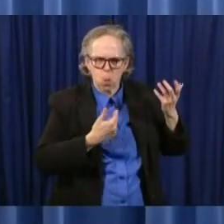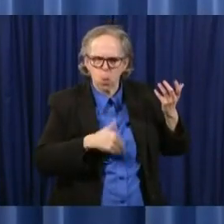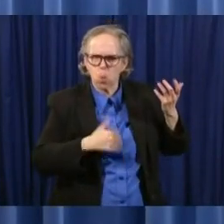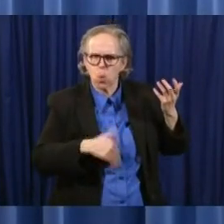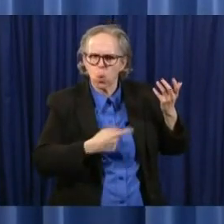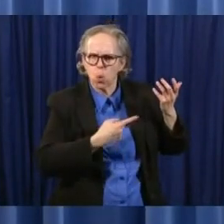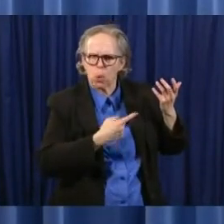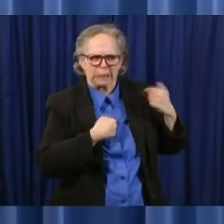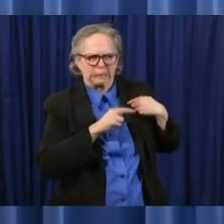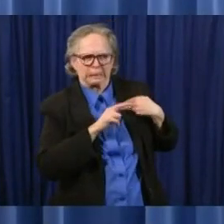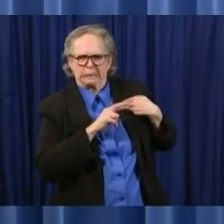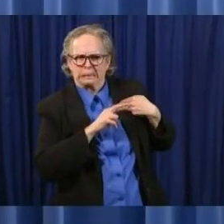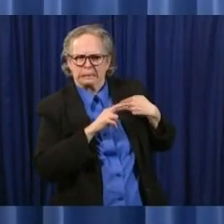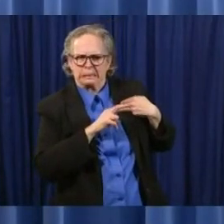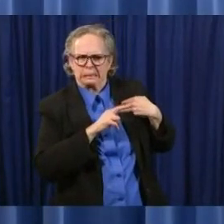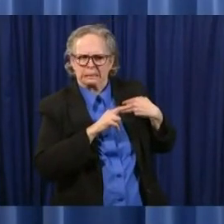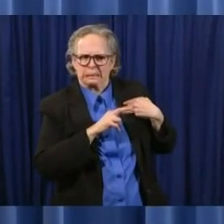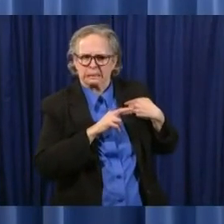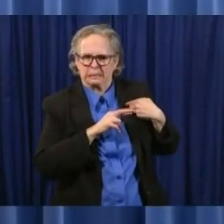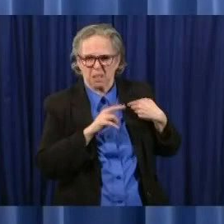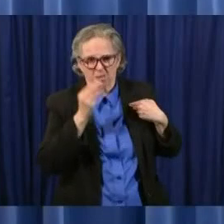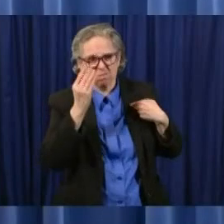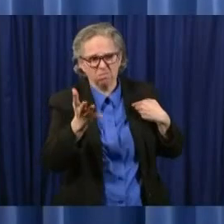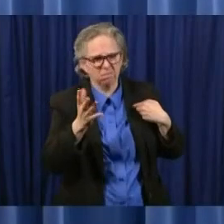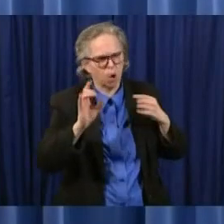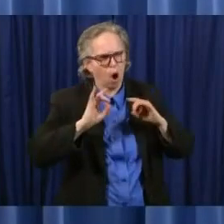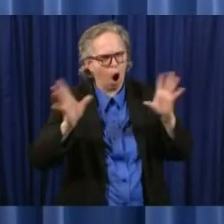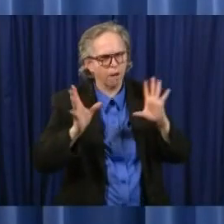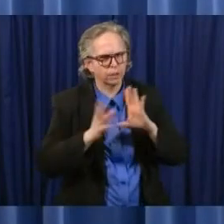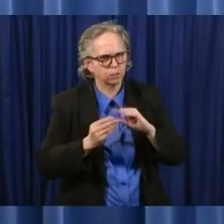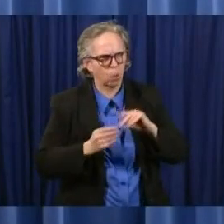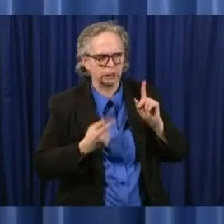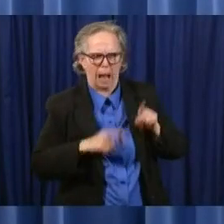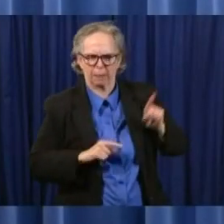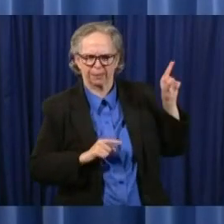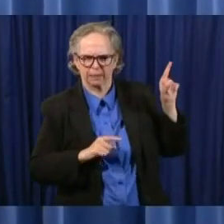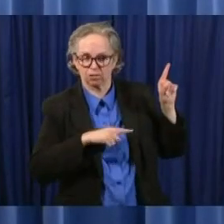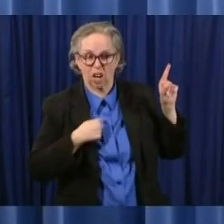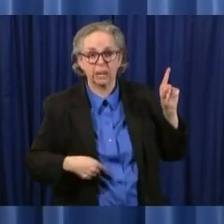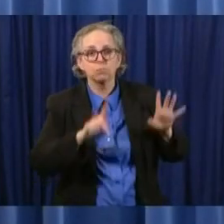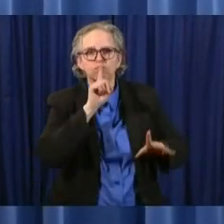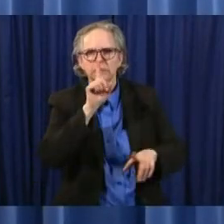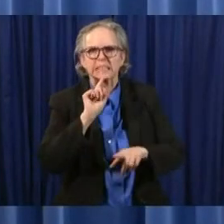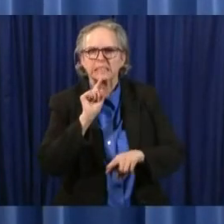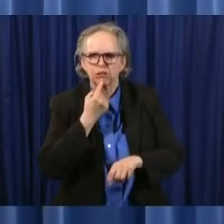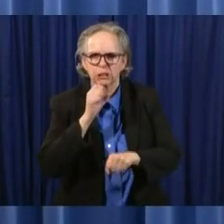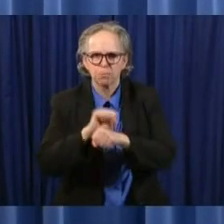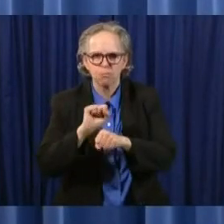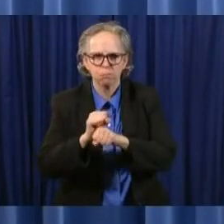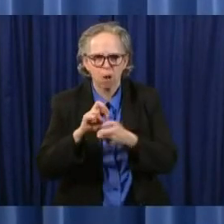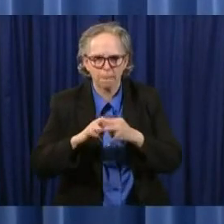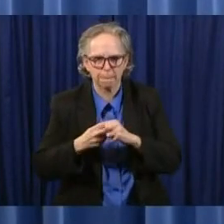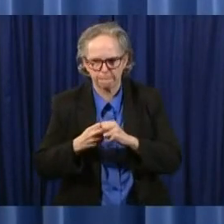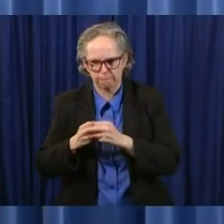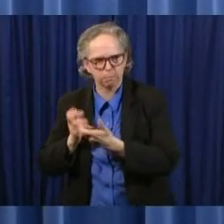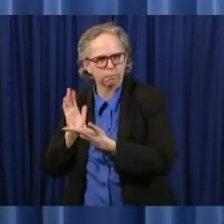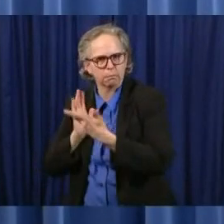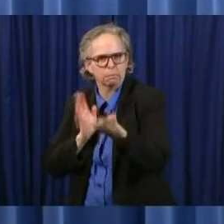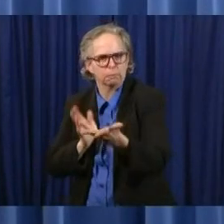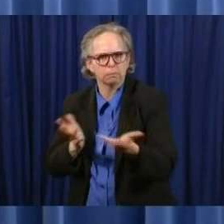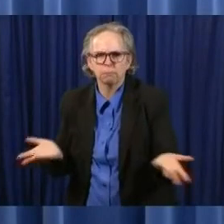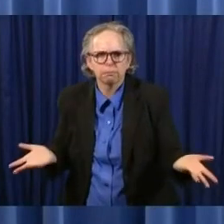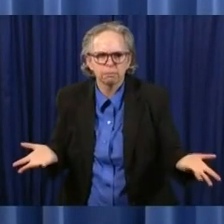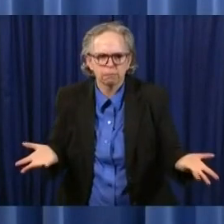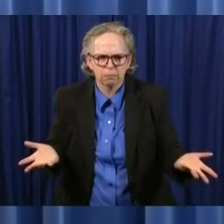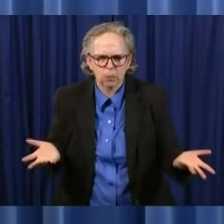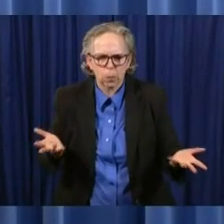you more more horror stories so it is a problem we are trying to do absolutely everything